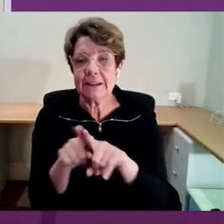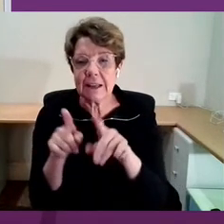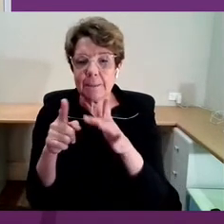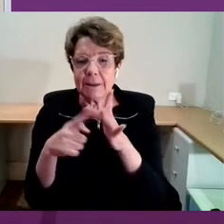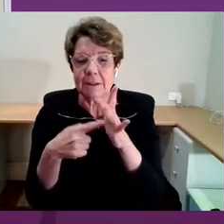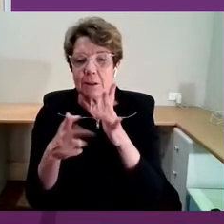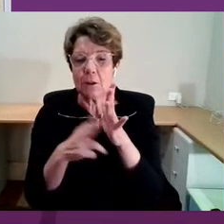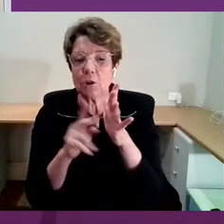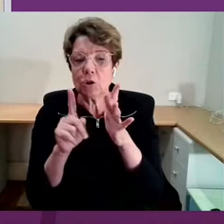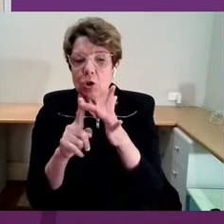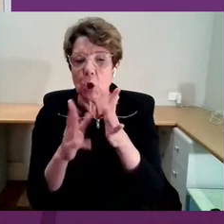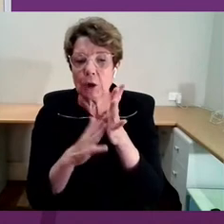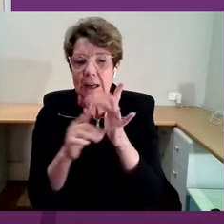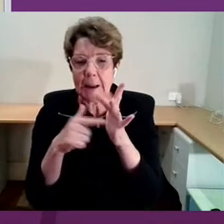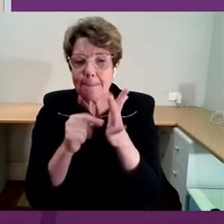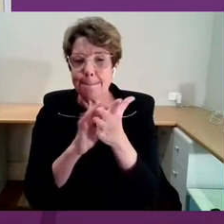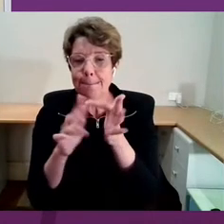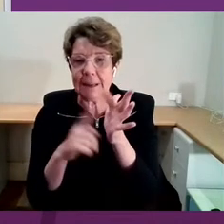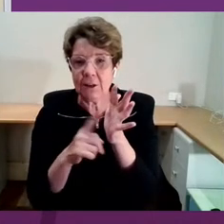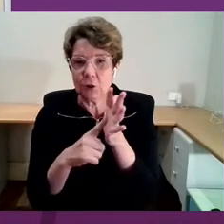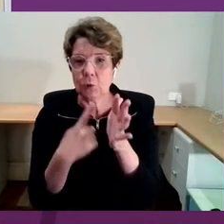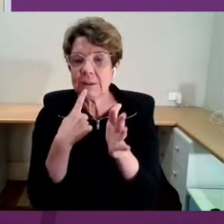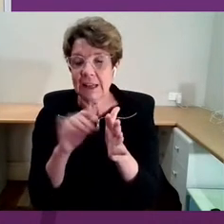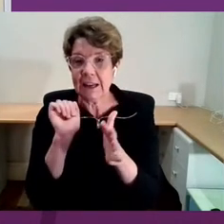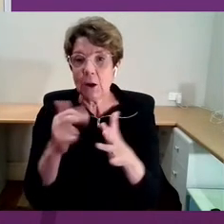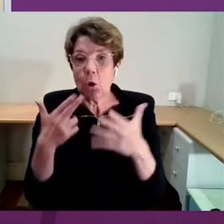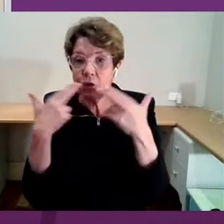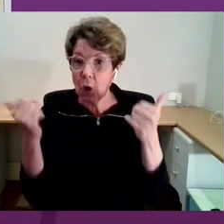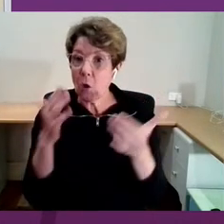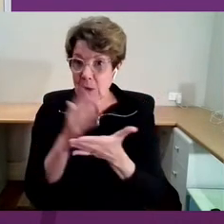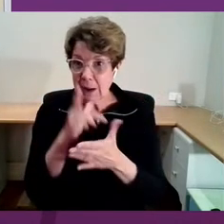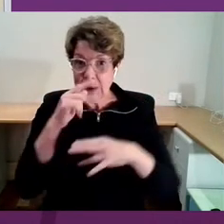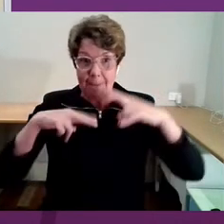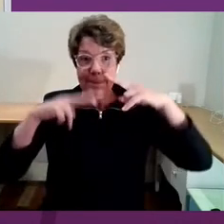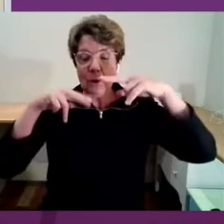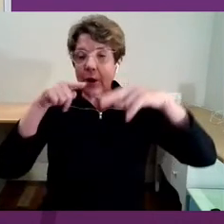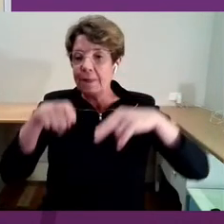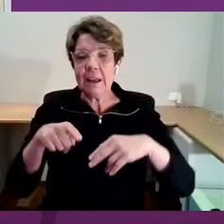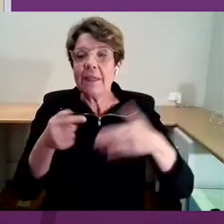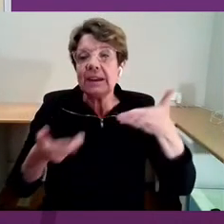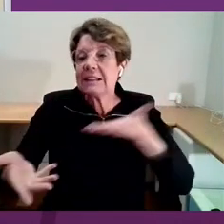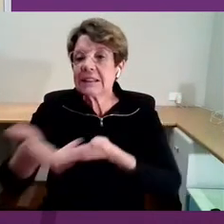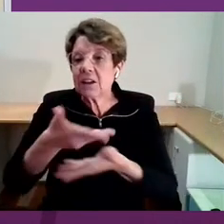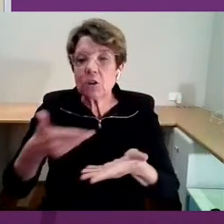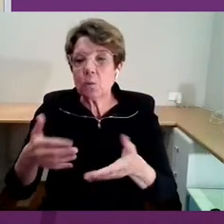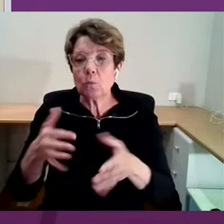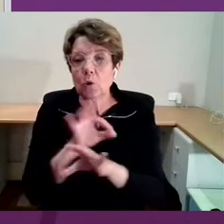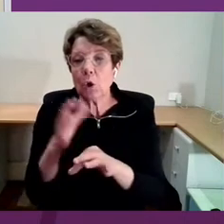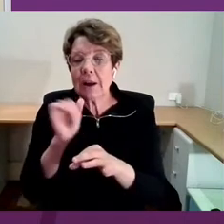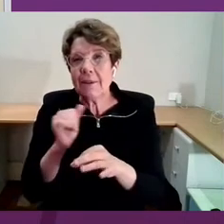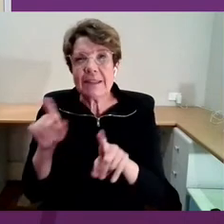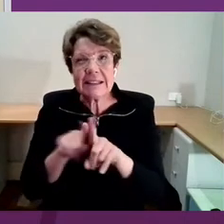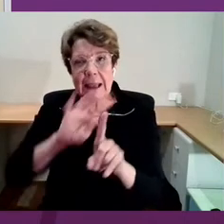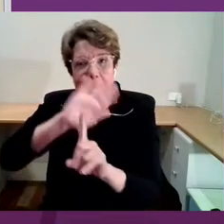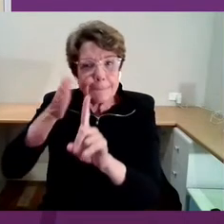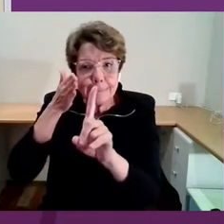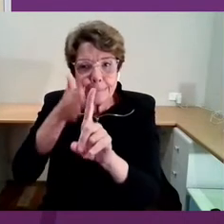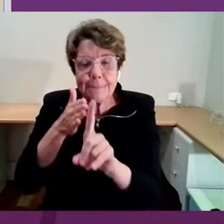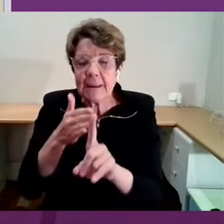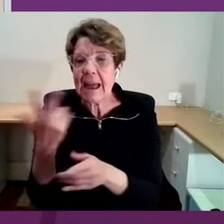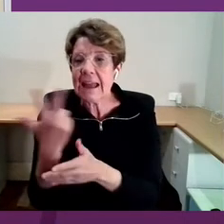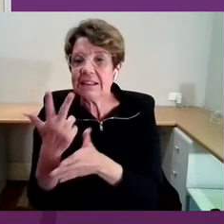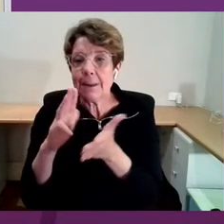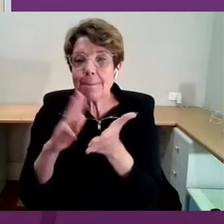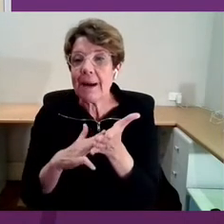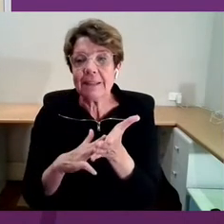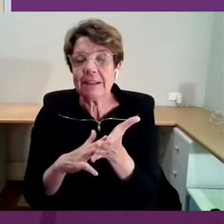to really build on for the future. This discussion couldn't have the same intent 18 months ago as it has